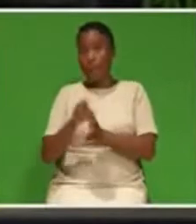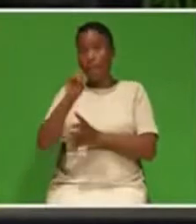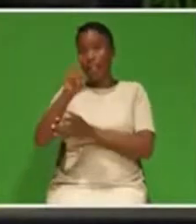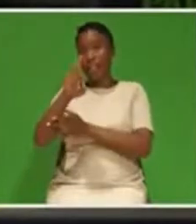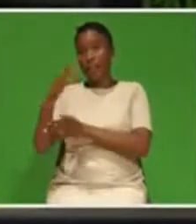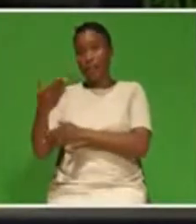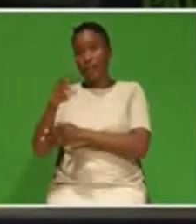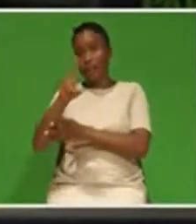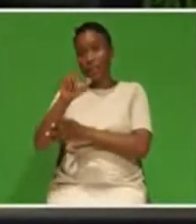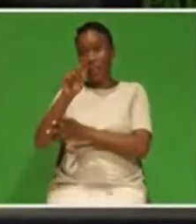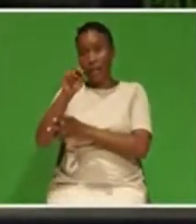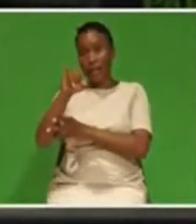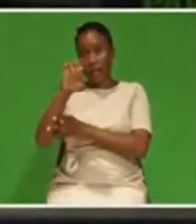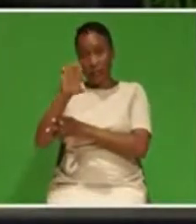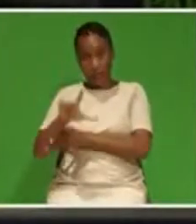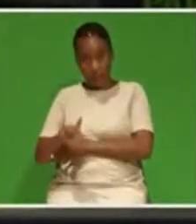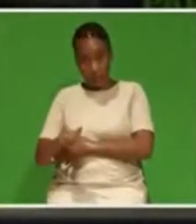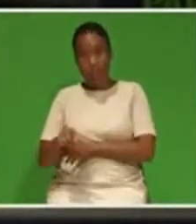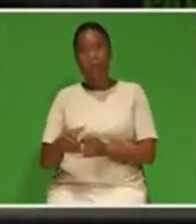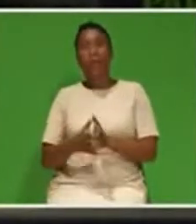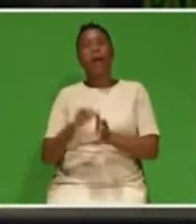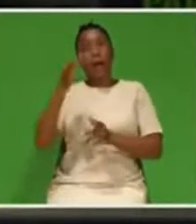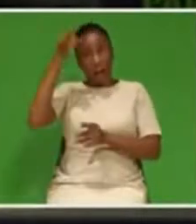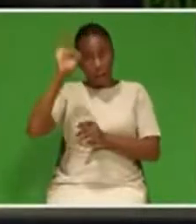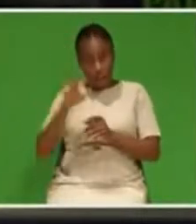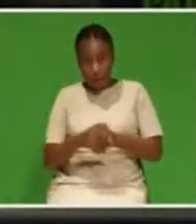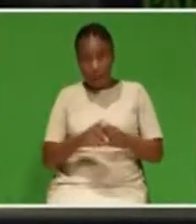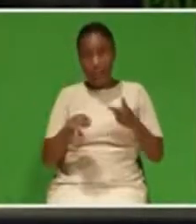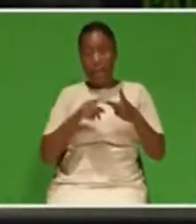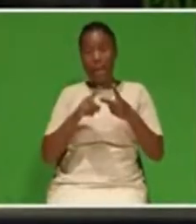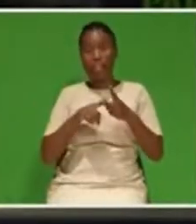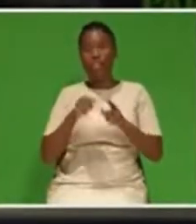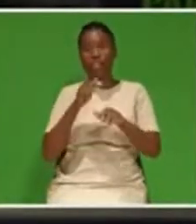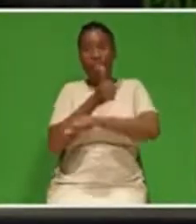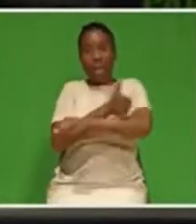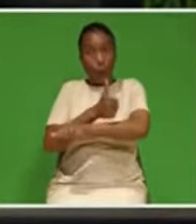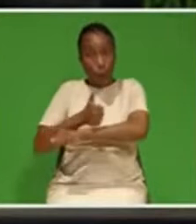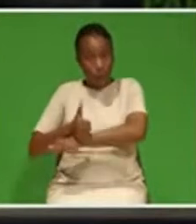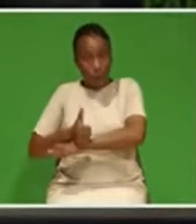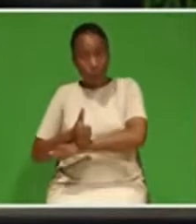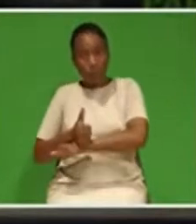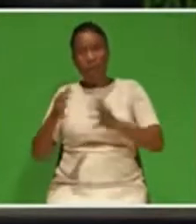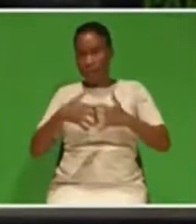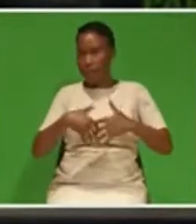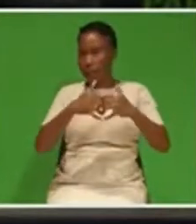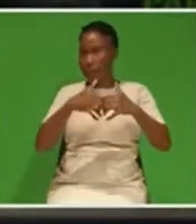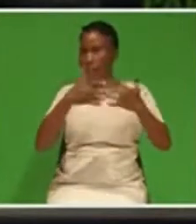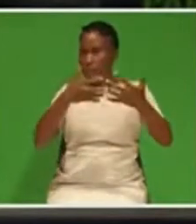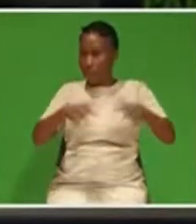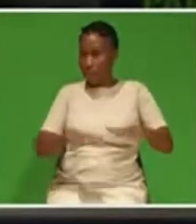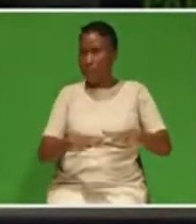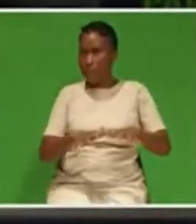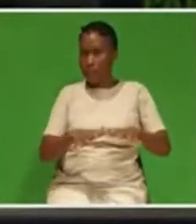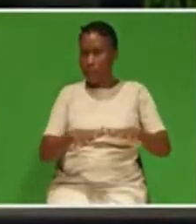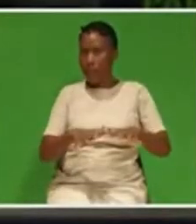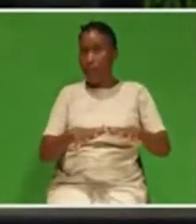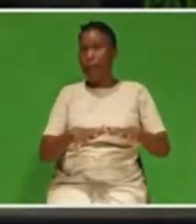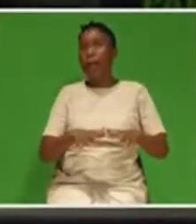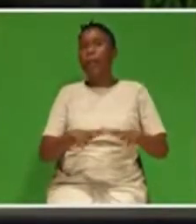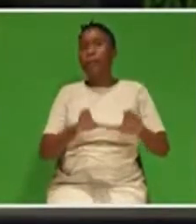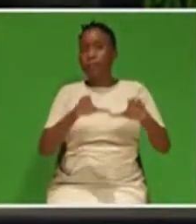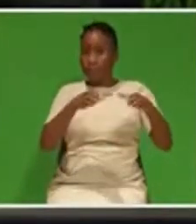government departments and stakeholders, we have developed a clear, just, and inclusive path